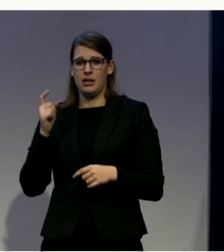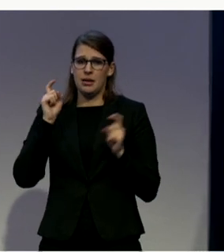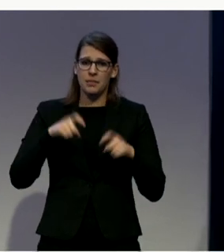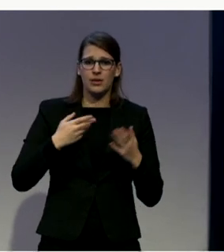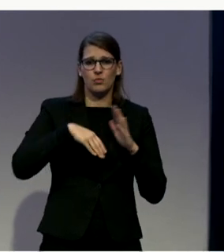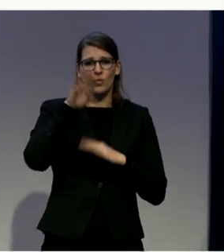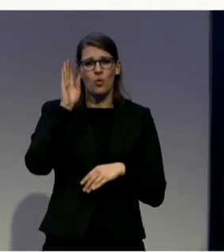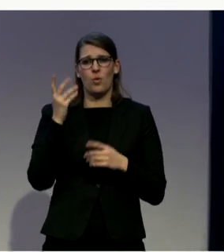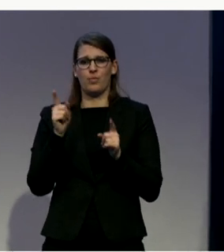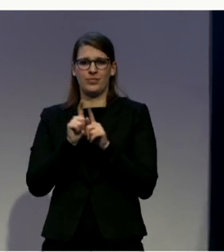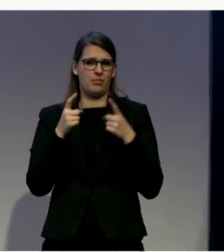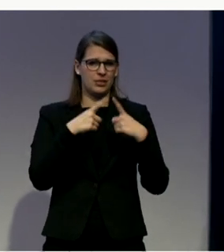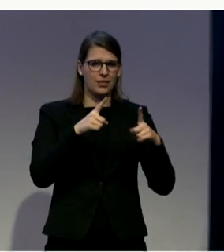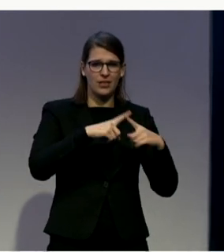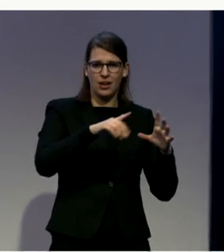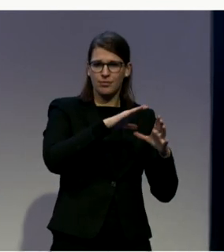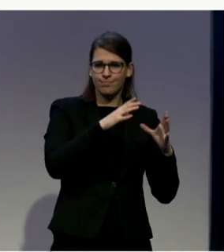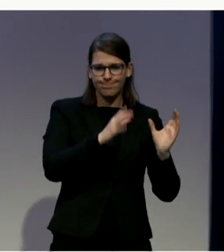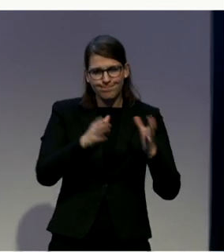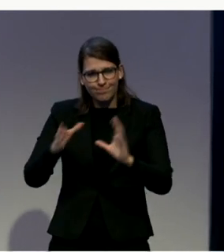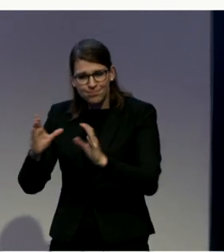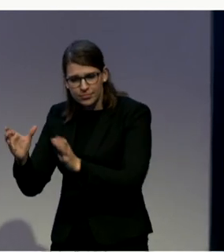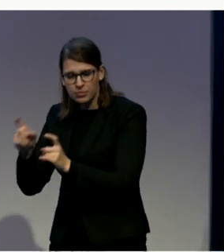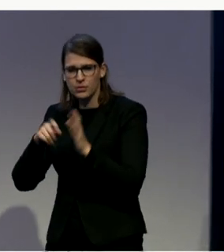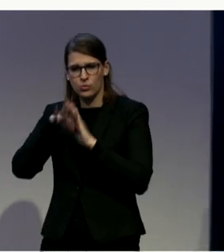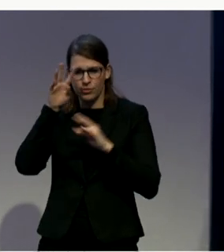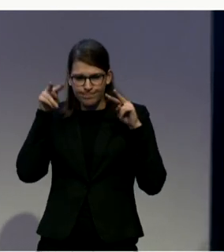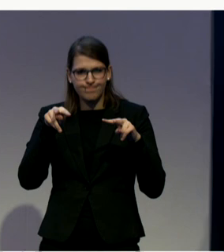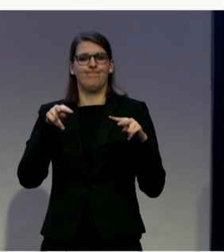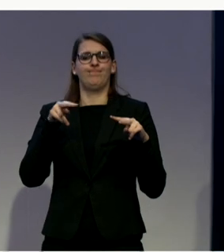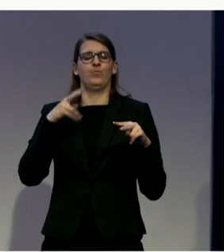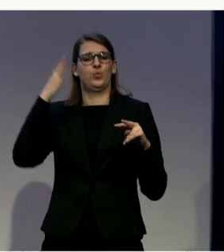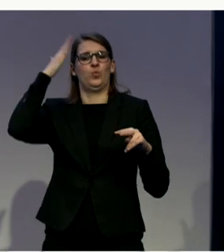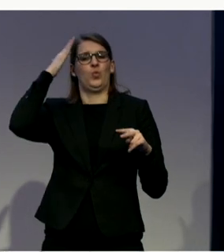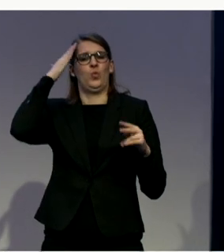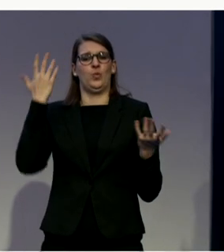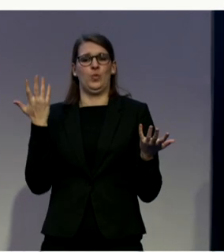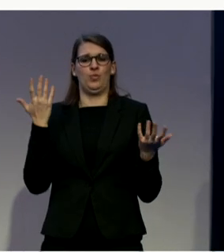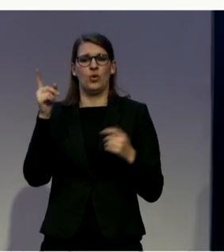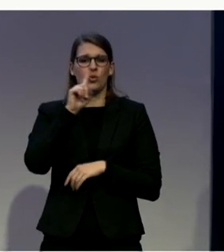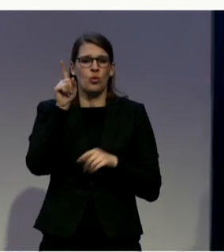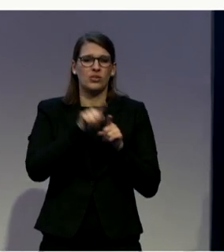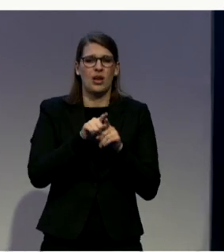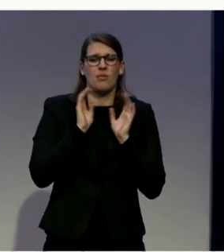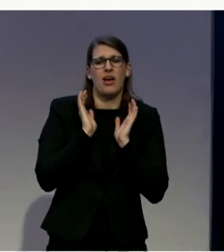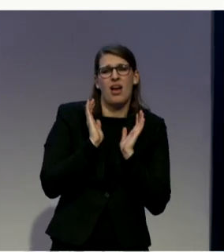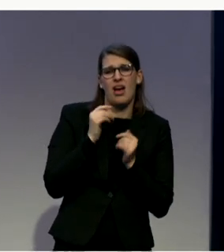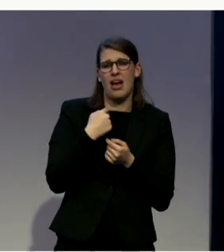disability movement that we are not demanding for charity. We are demanding rights.